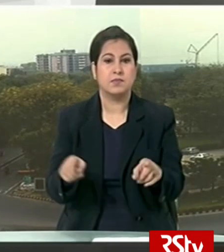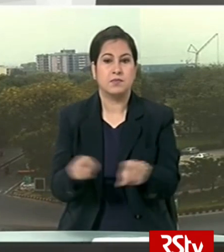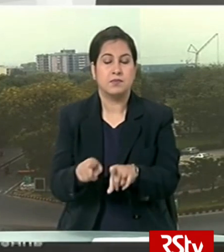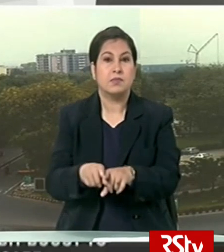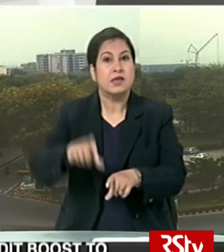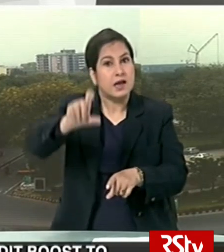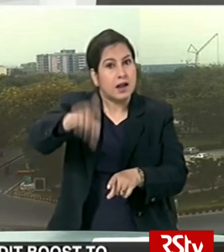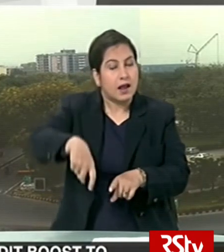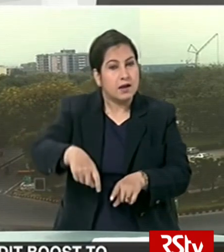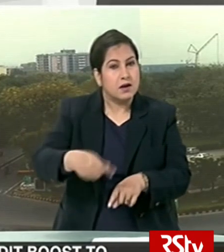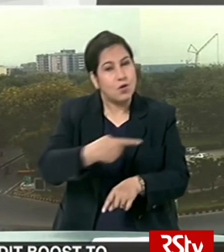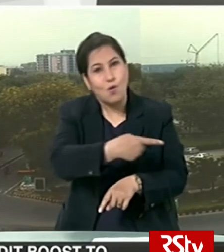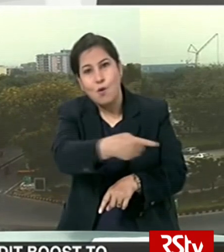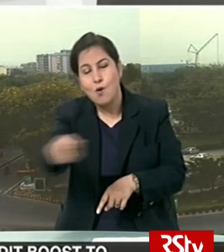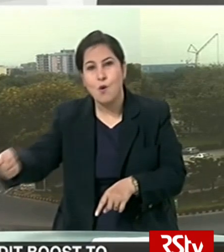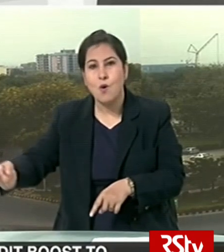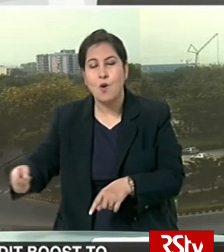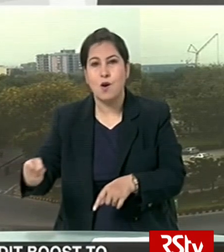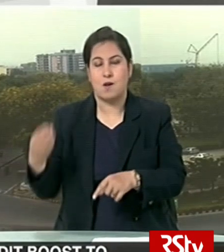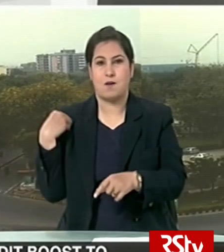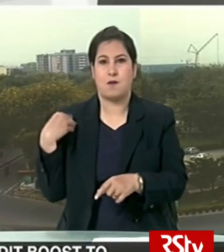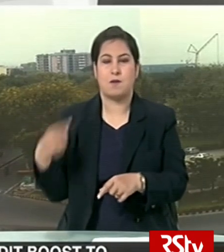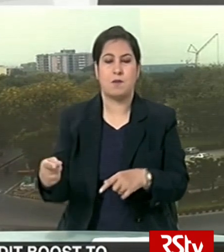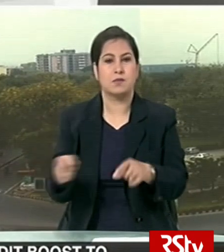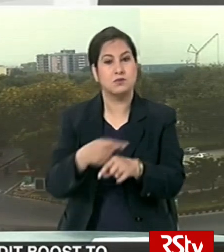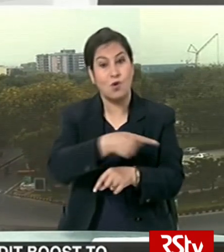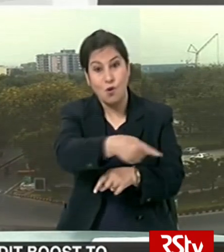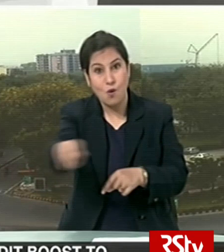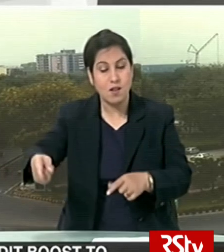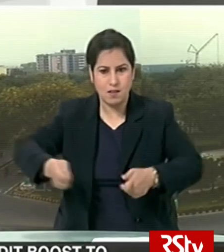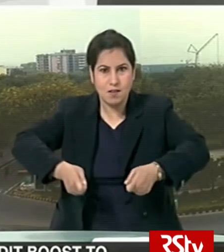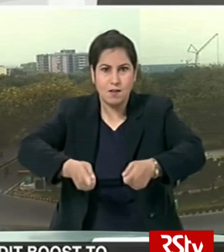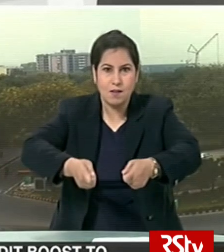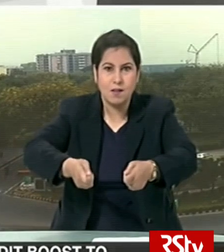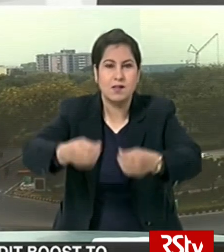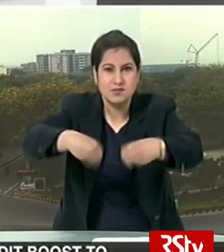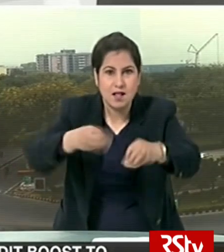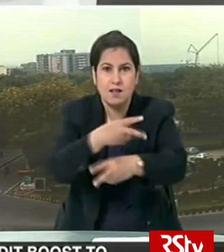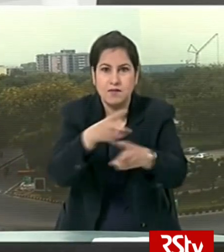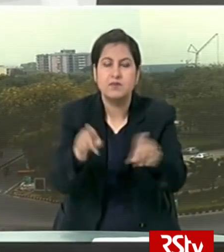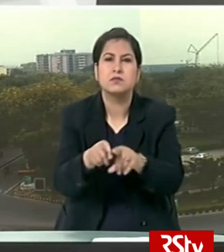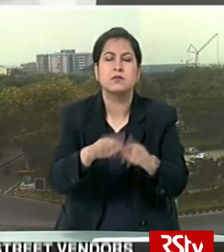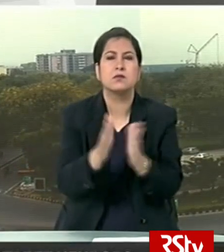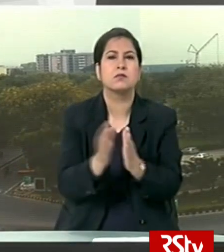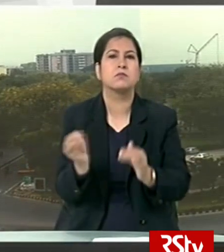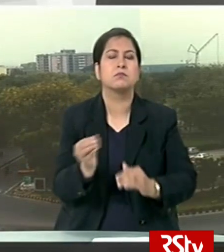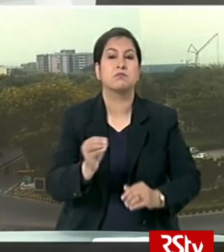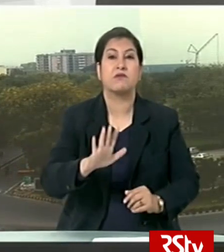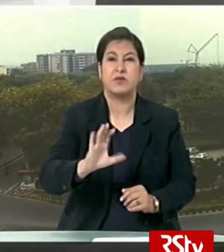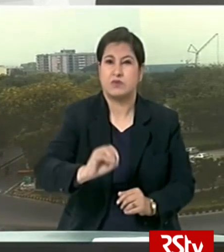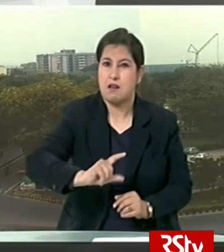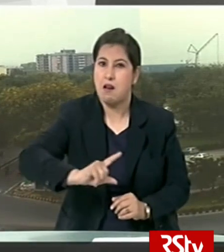to credit for all the street vendors and when I say all the street vendors there are 50 lakh street vendors